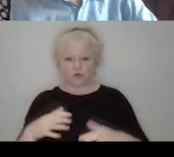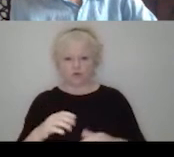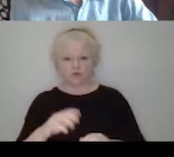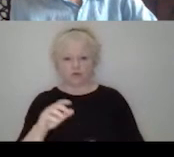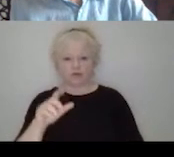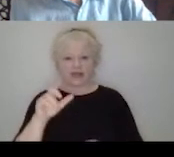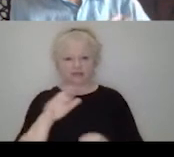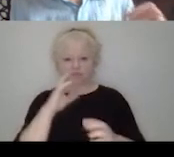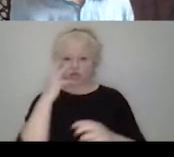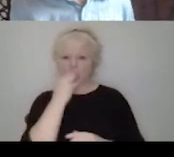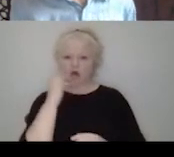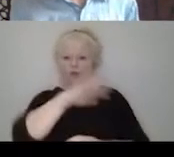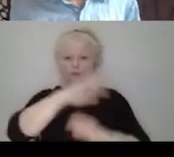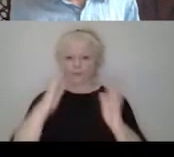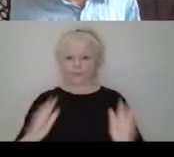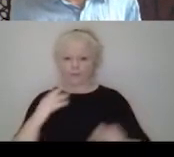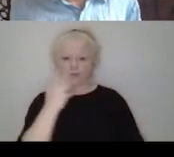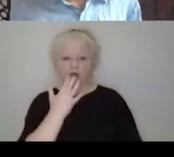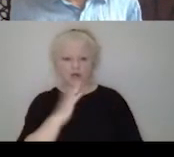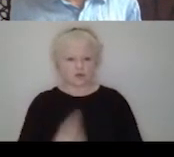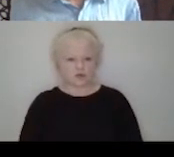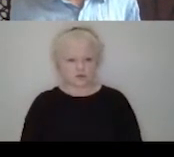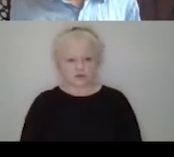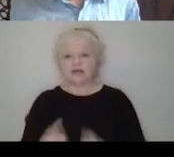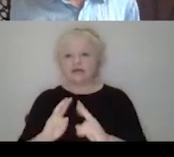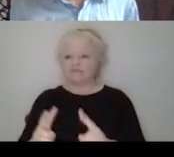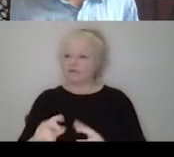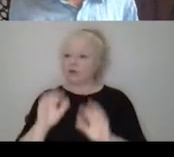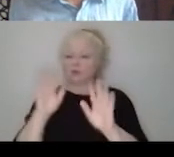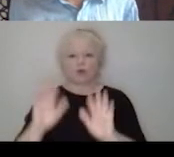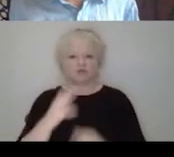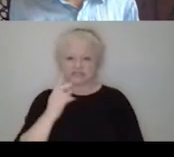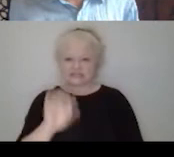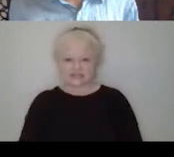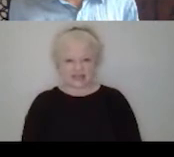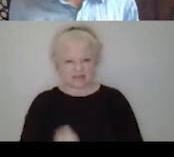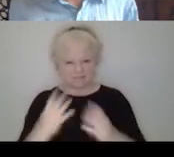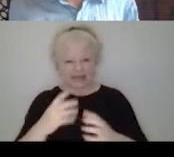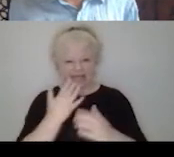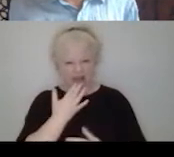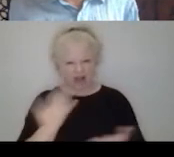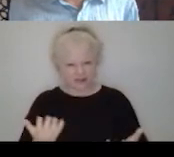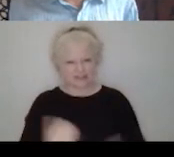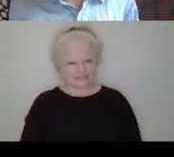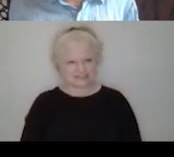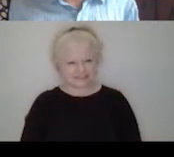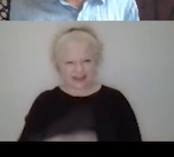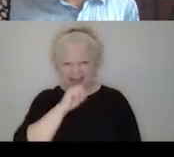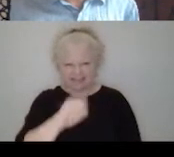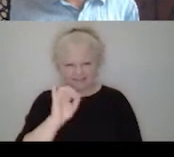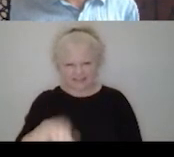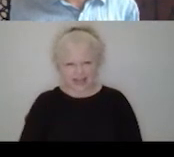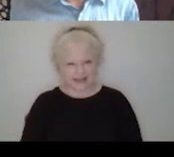Yeah, it's very refreshing to see so many colors. I love, I love their work and I love Marisol